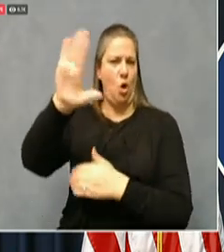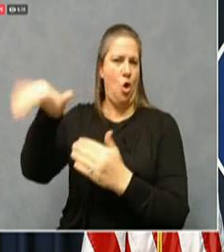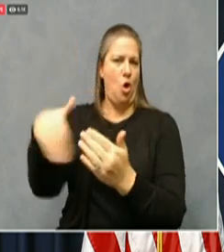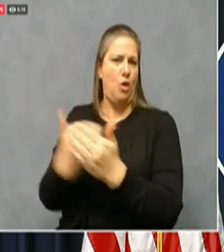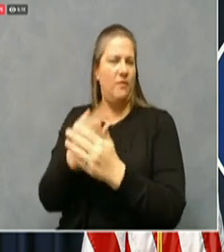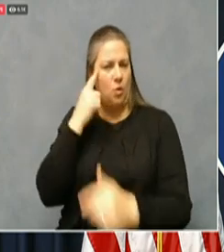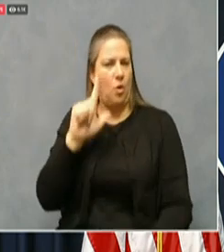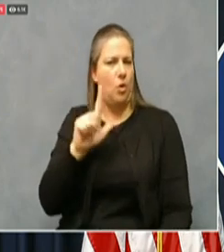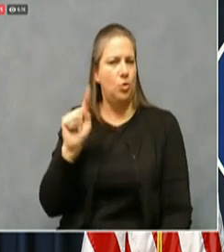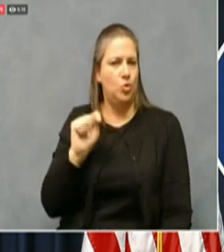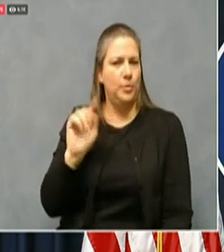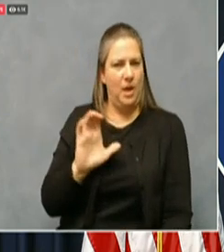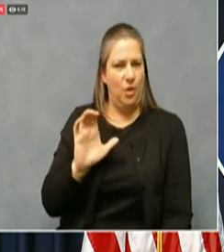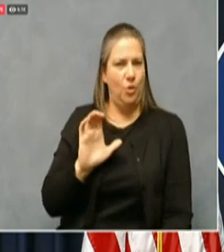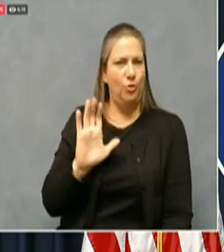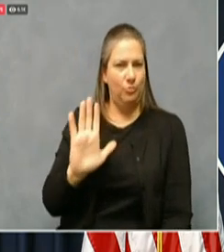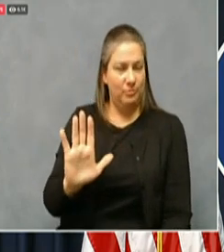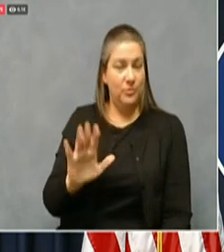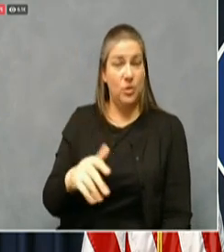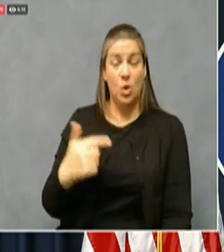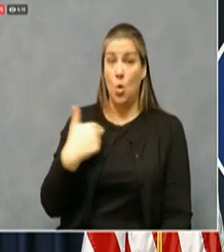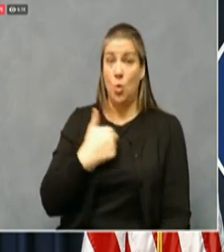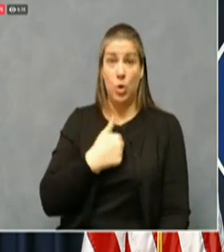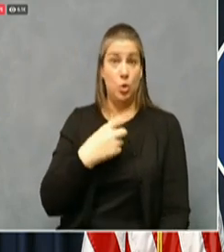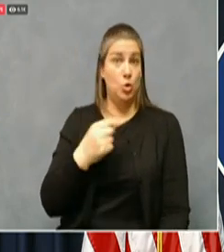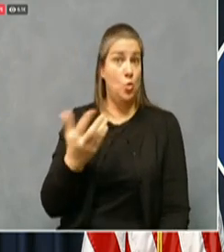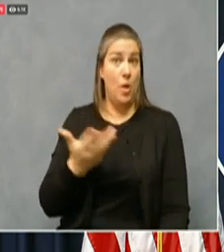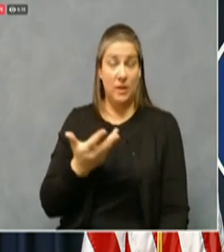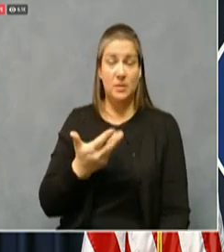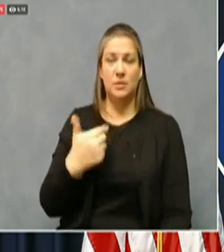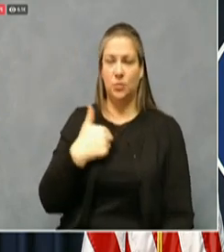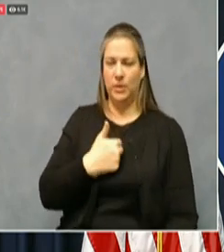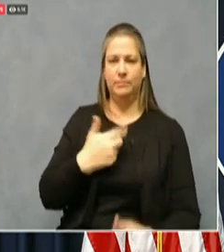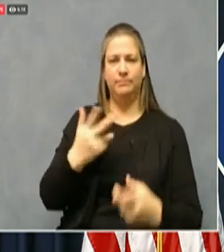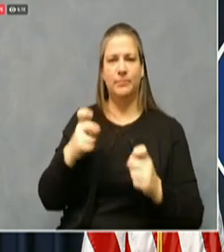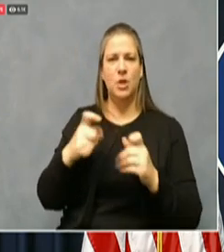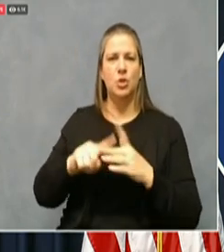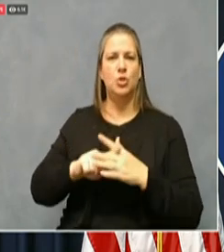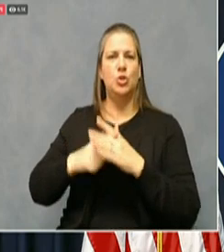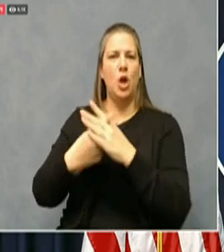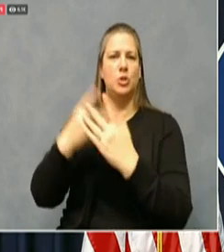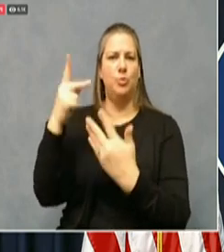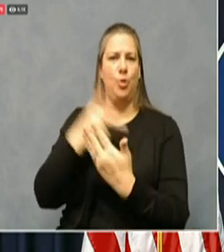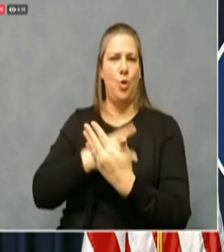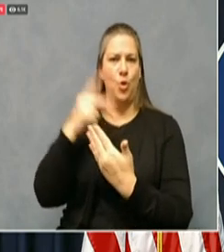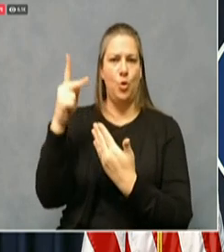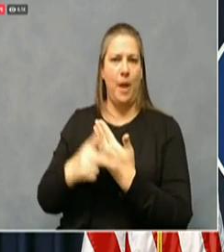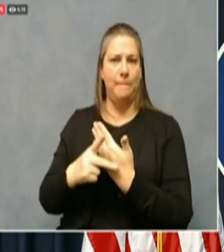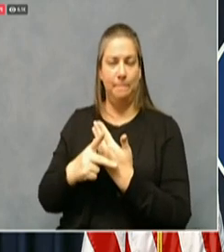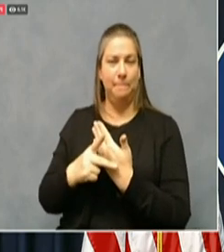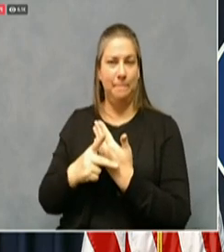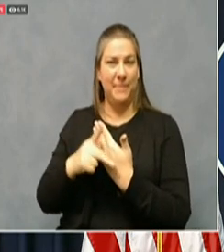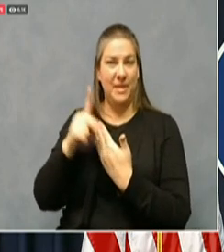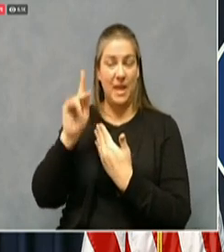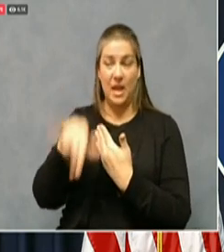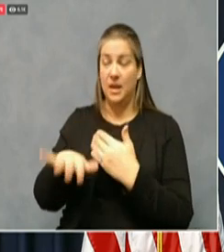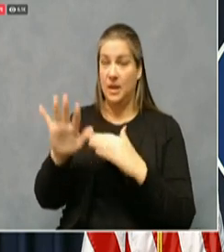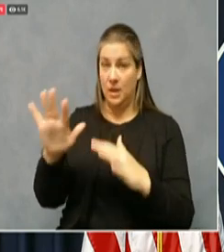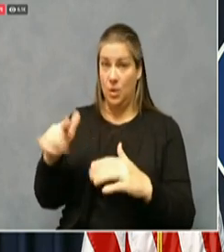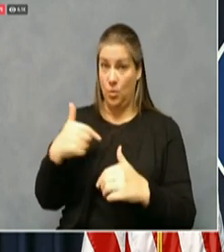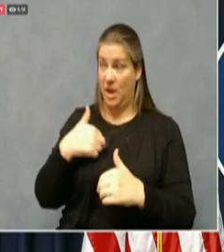So what we do is we activate the program as soon as there is emergency authorization.